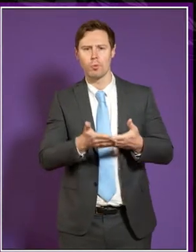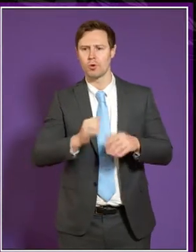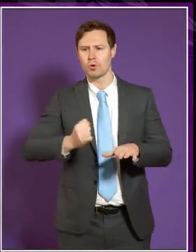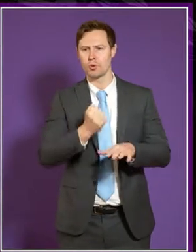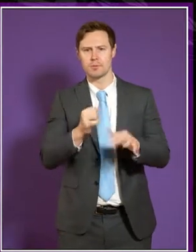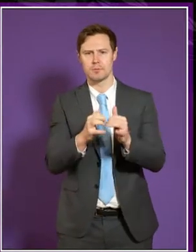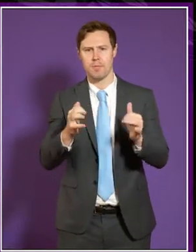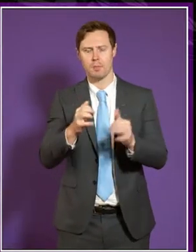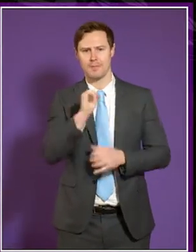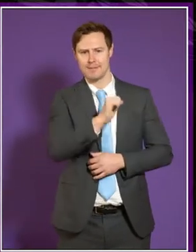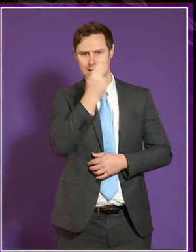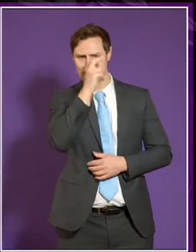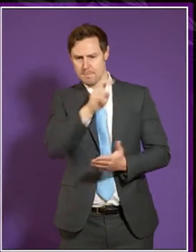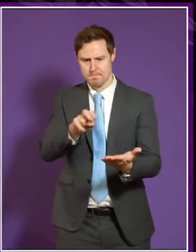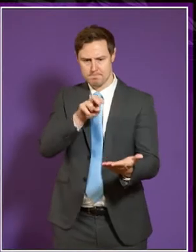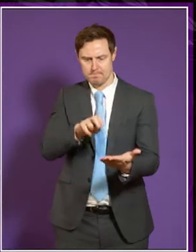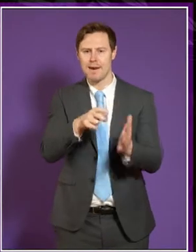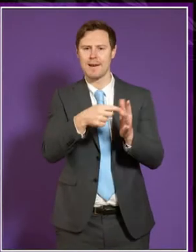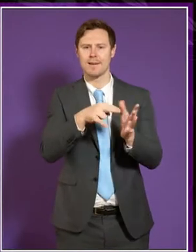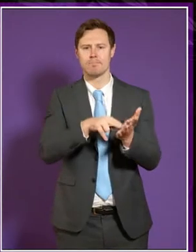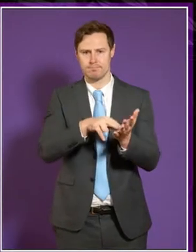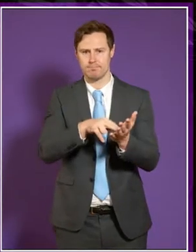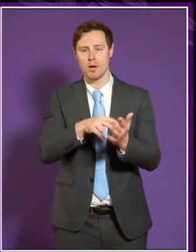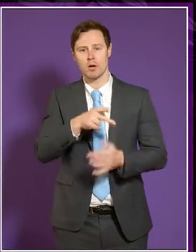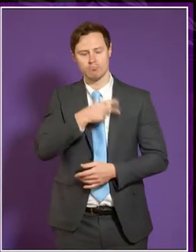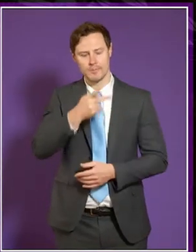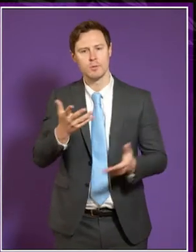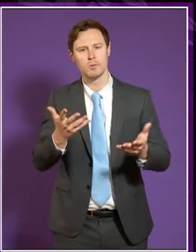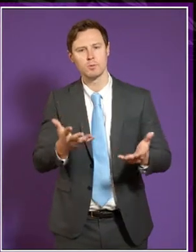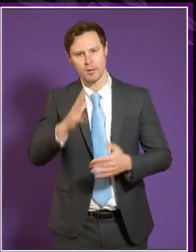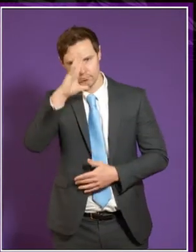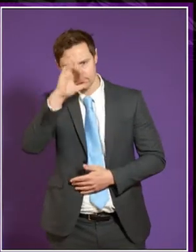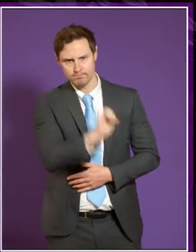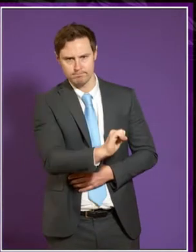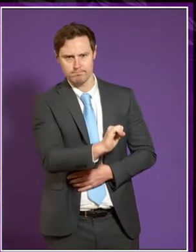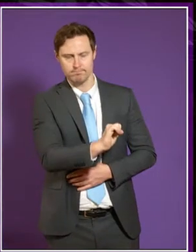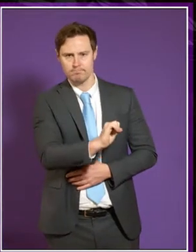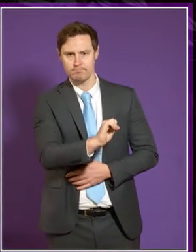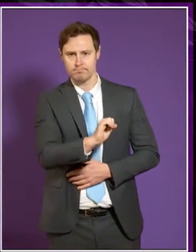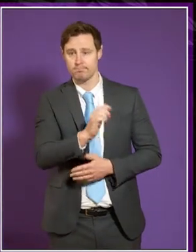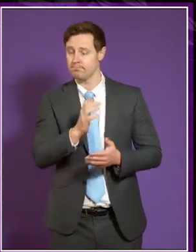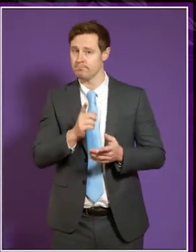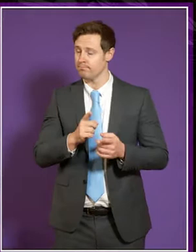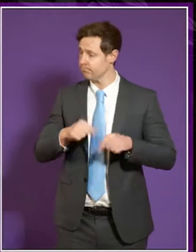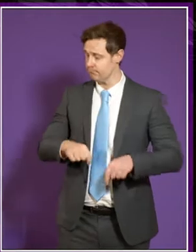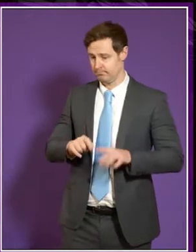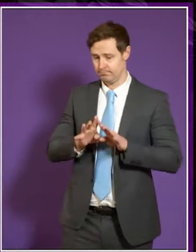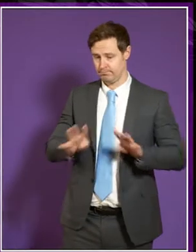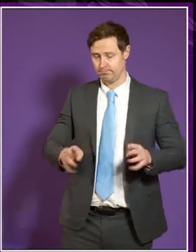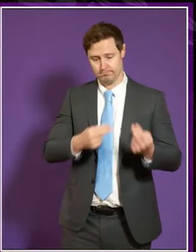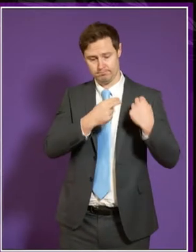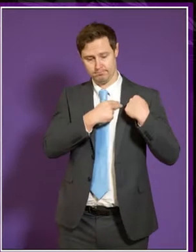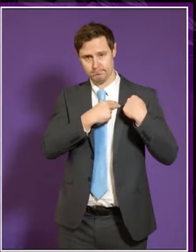by reading his name into the record again here today. So, on behalf of this convener,